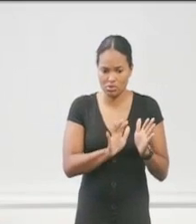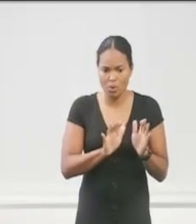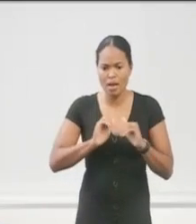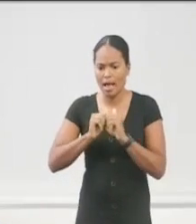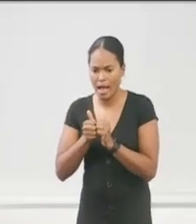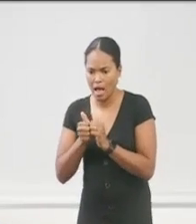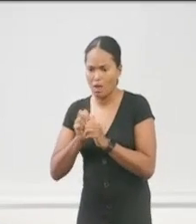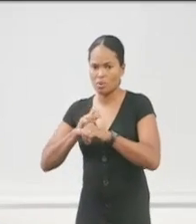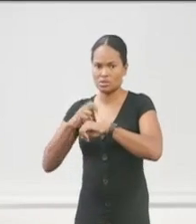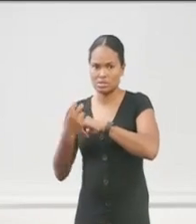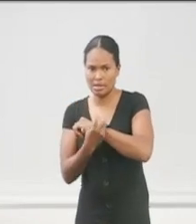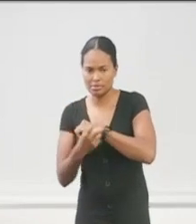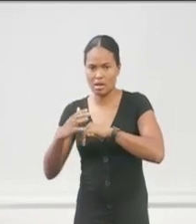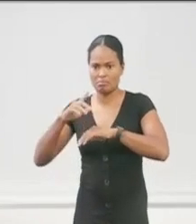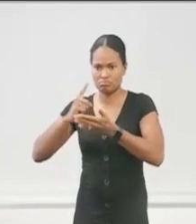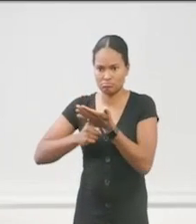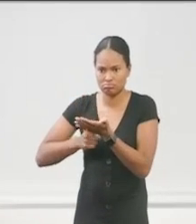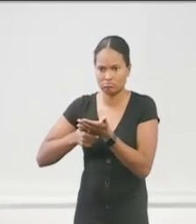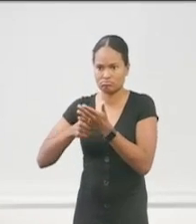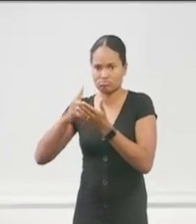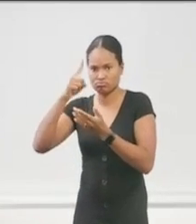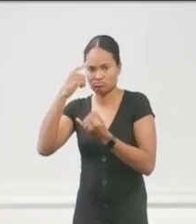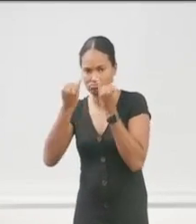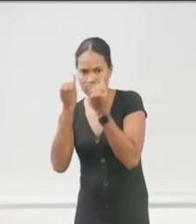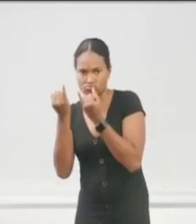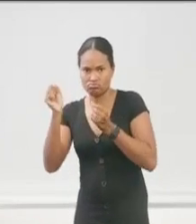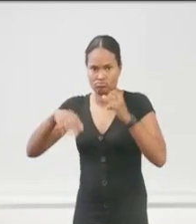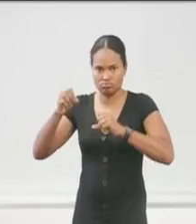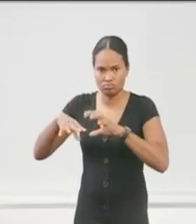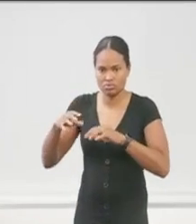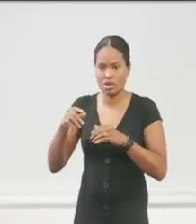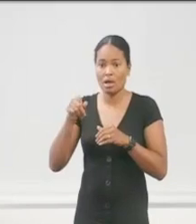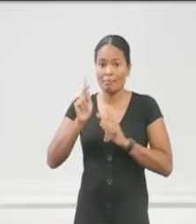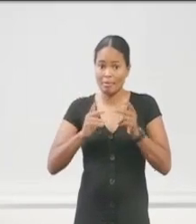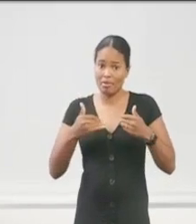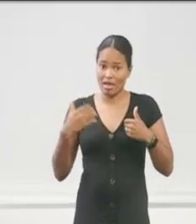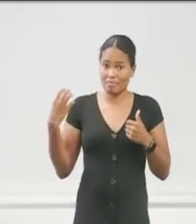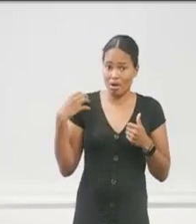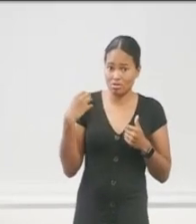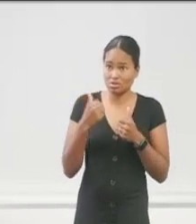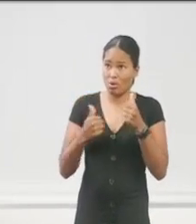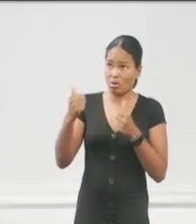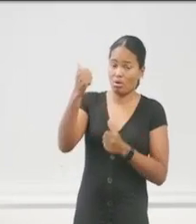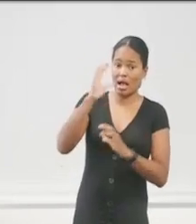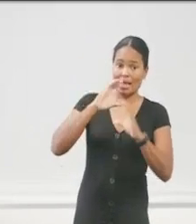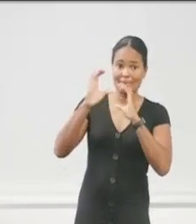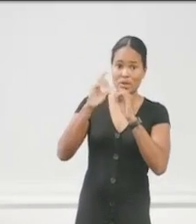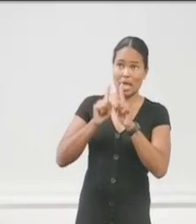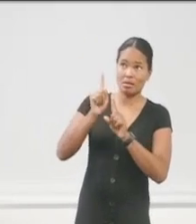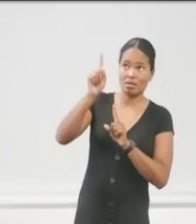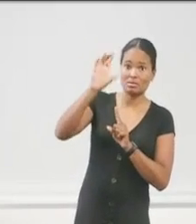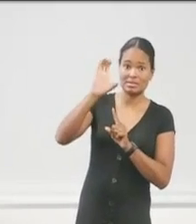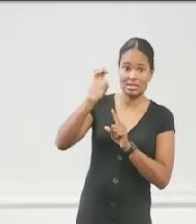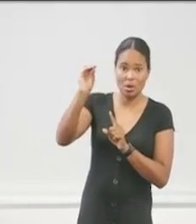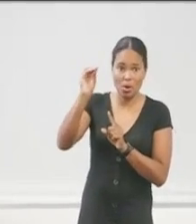build on that. Is there something we need to know? Everybody has a boss. So, let's communicate up the chain. Let's let our, our, our CEOs, let's let our